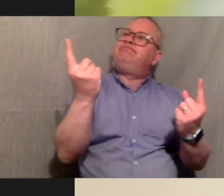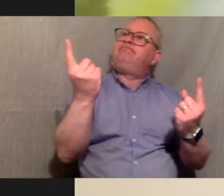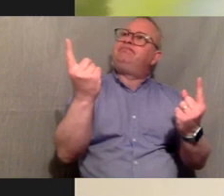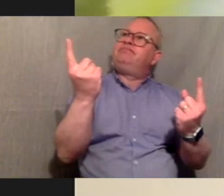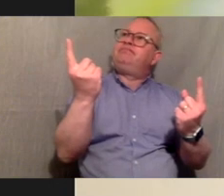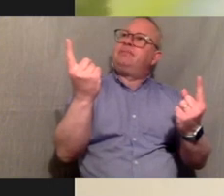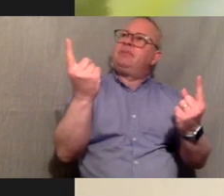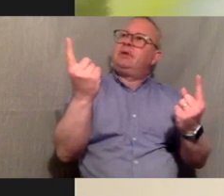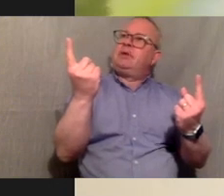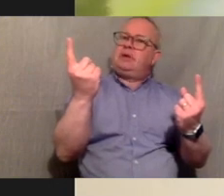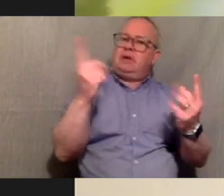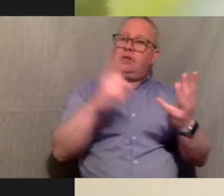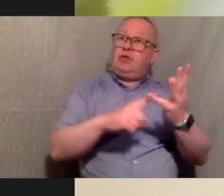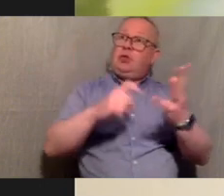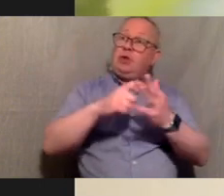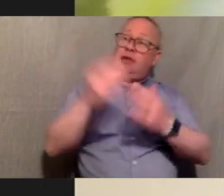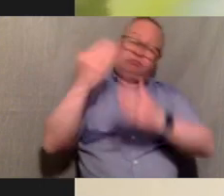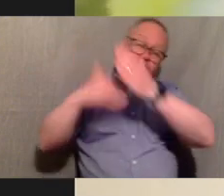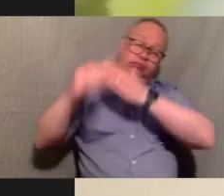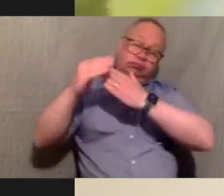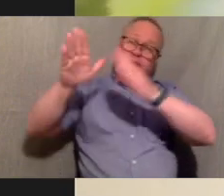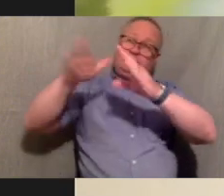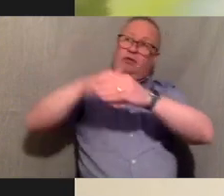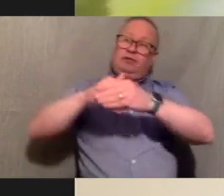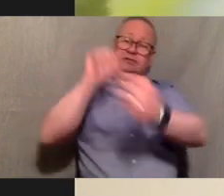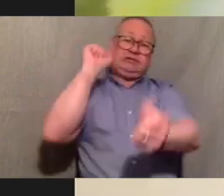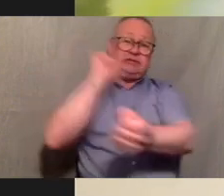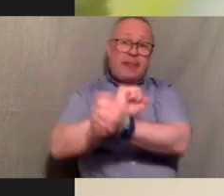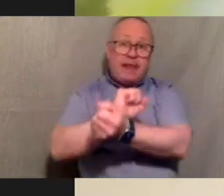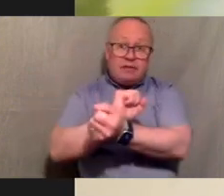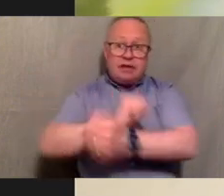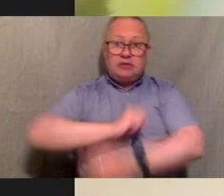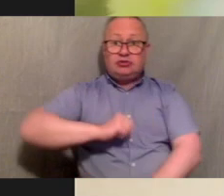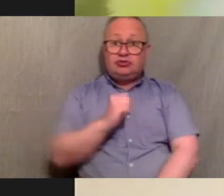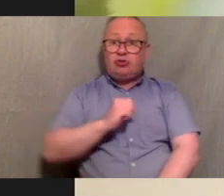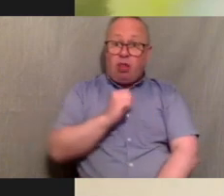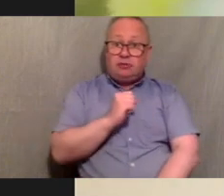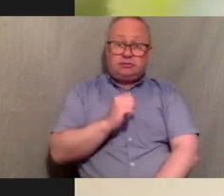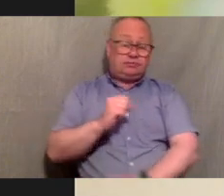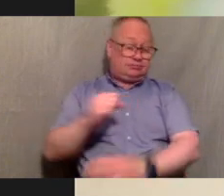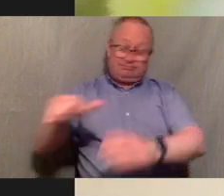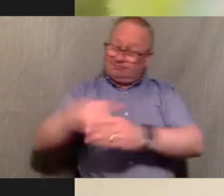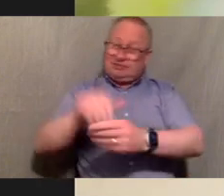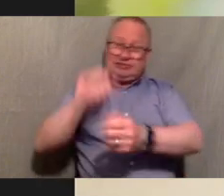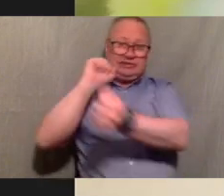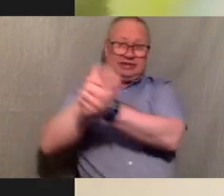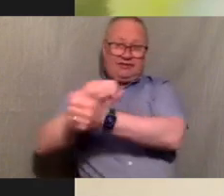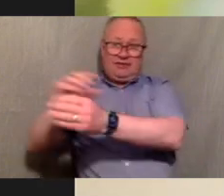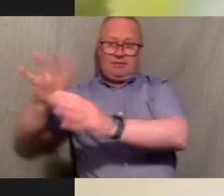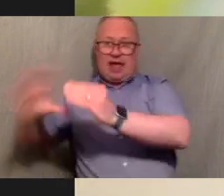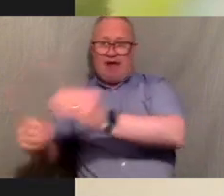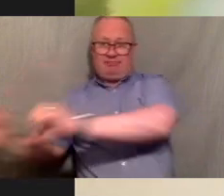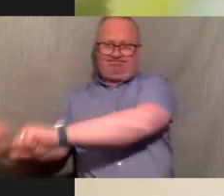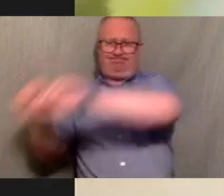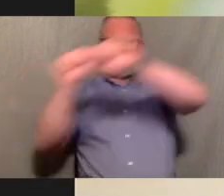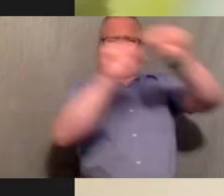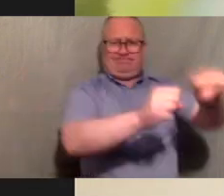involved in slavery and scotland and like our ports were involved with it things like that and just trying to raise awareness because when i was growing up in school when we did black history and